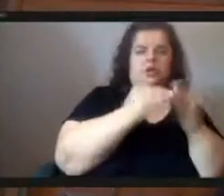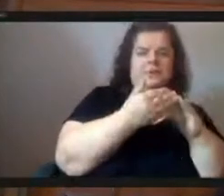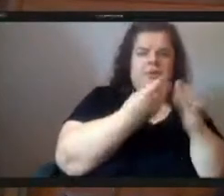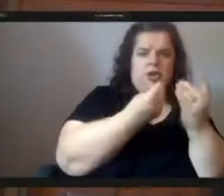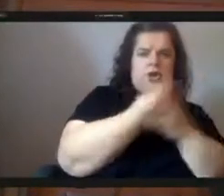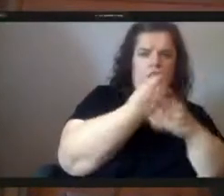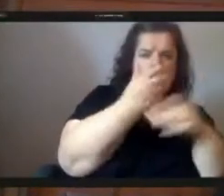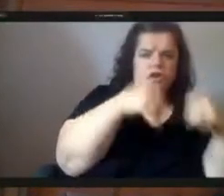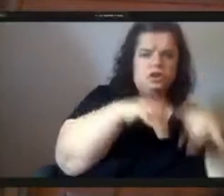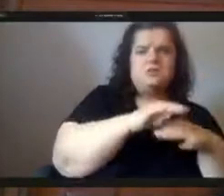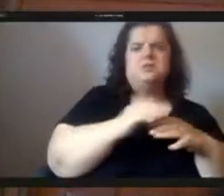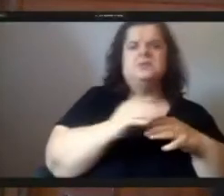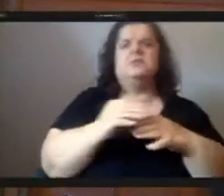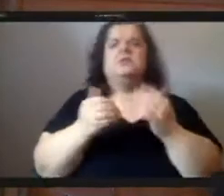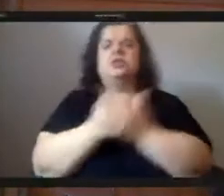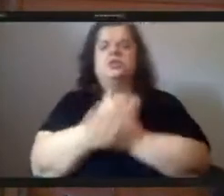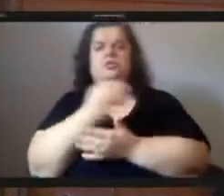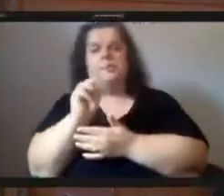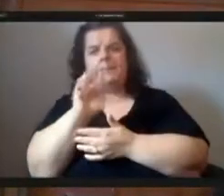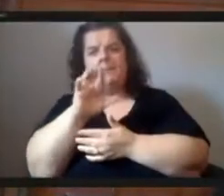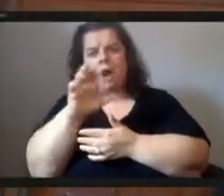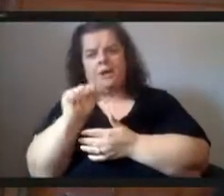and new market development